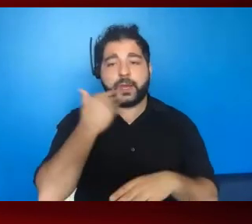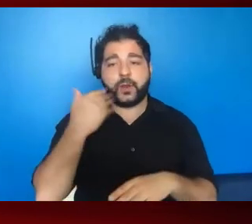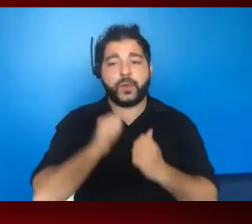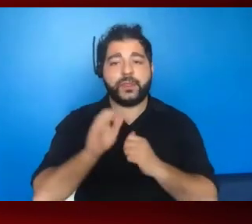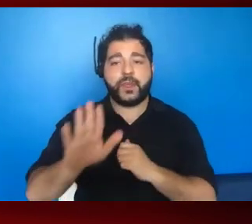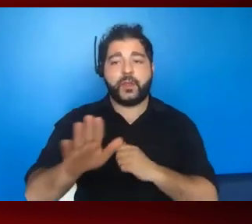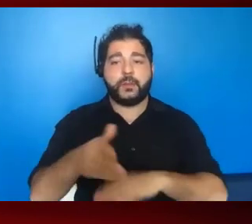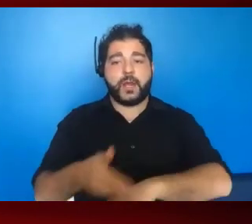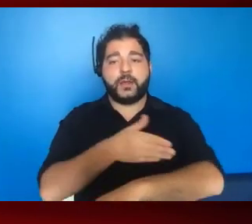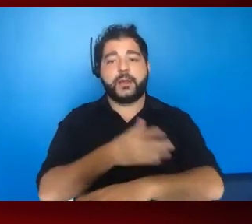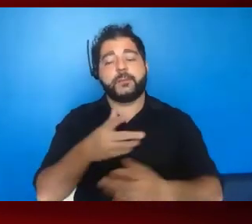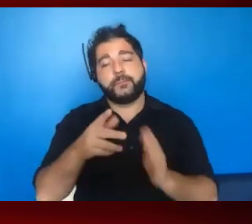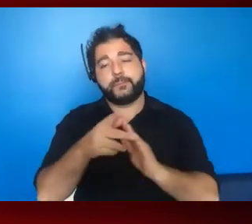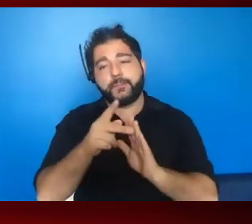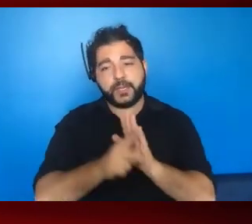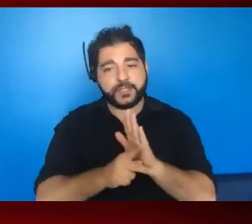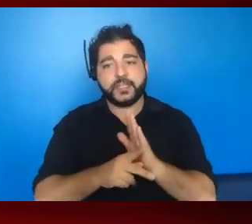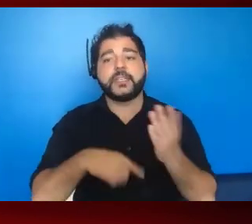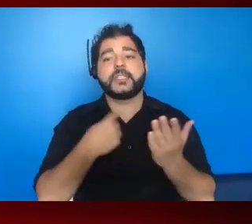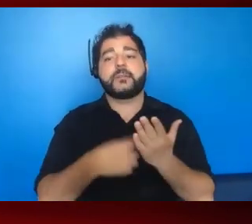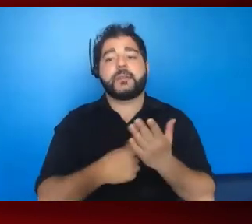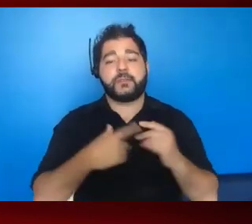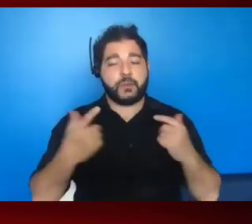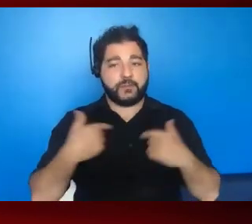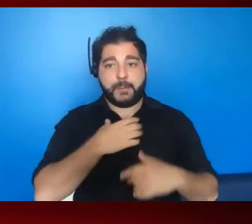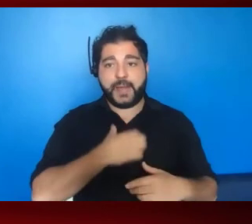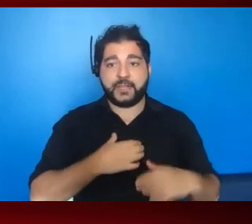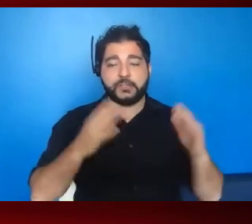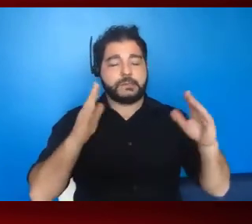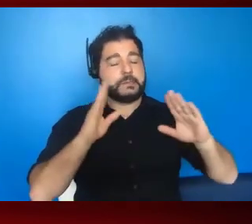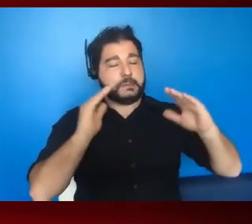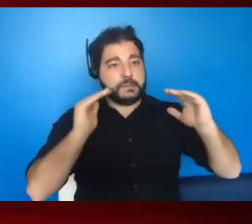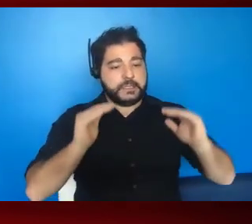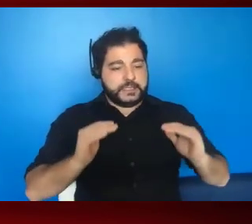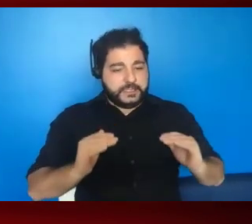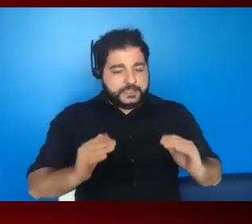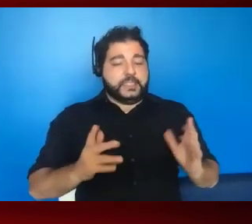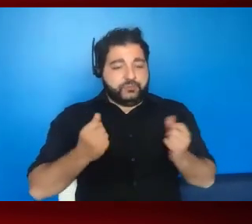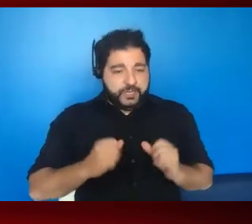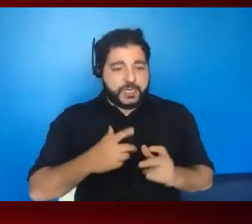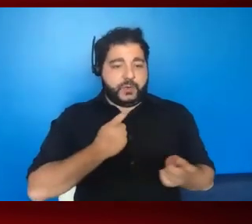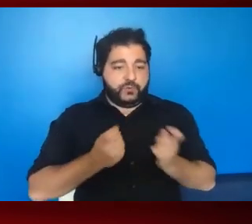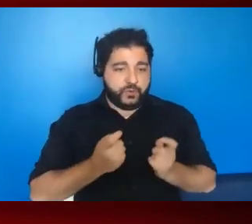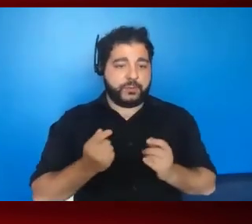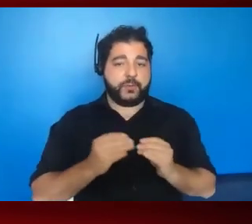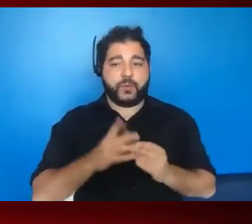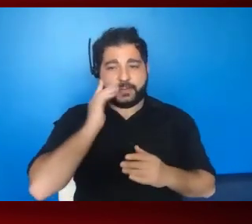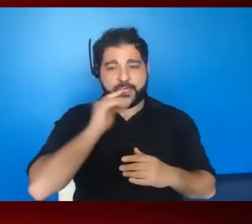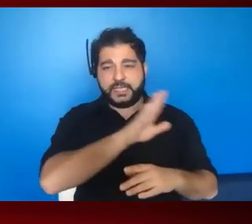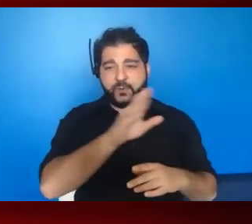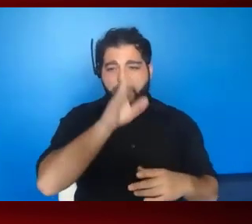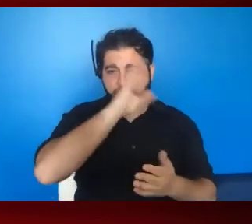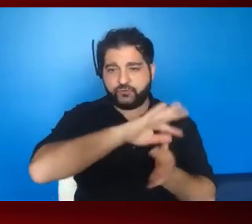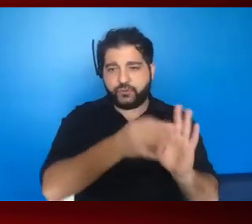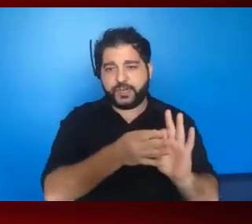So even then I, you know, I find sometimes I've got to tone down my passion and get it a little bit, you know, cause it will be interpreted differently in